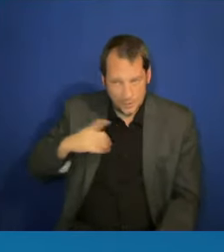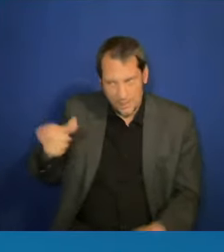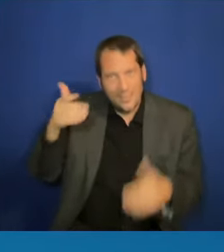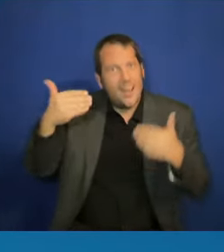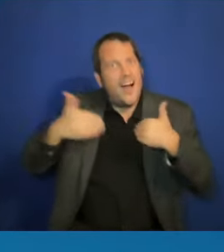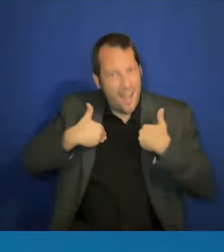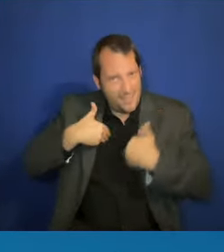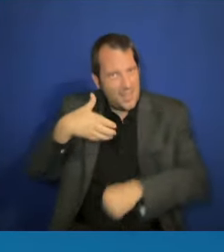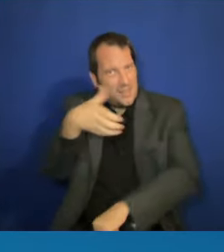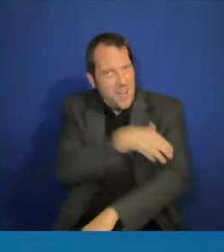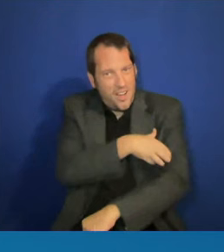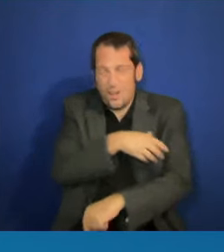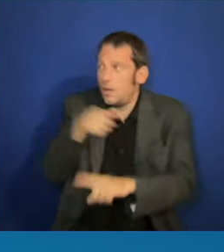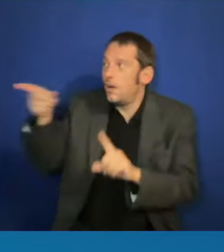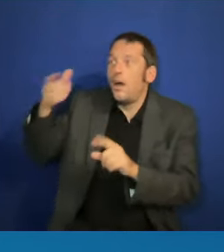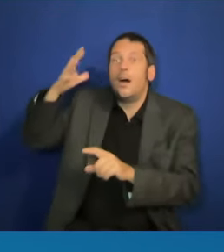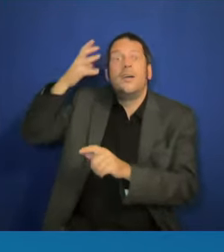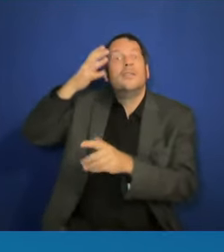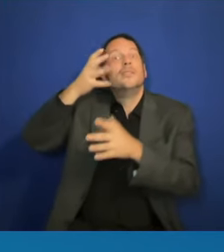Absolutely.